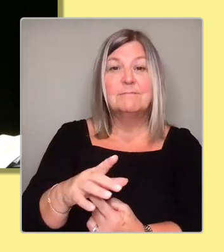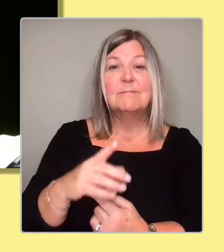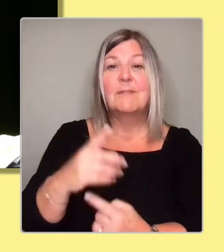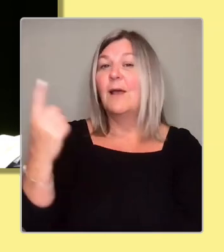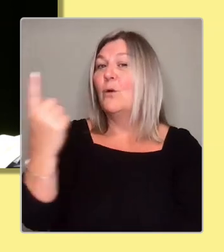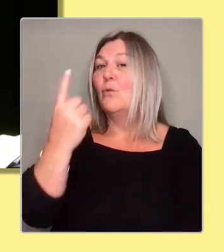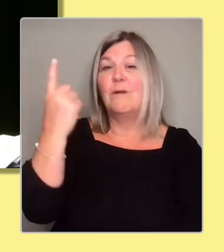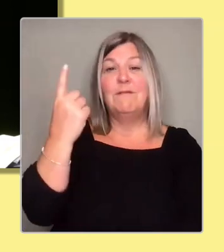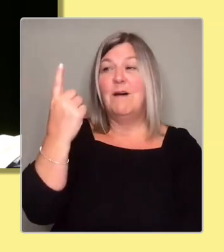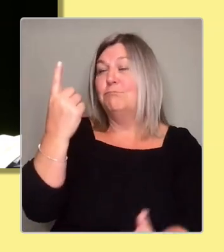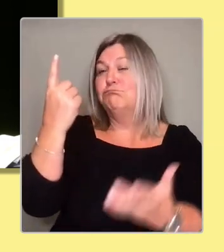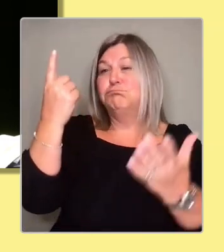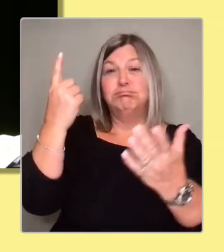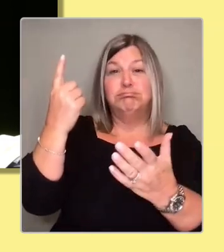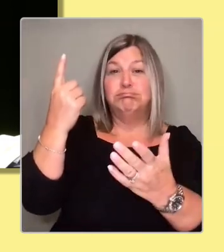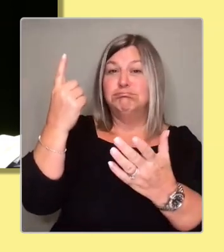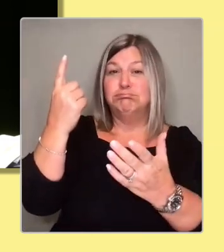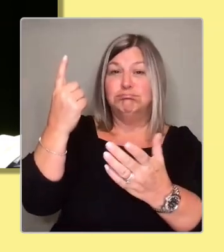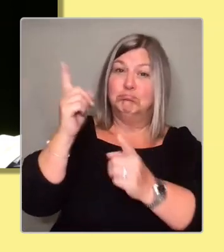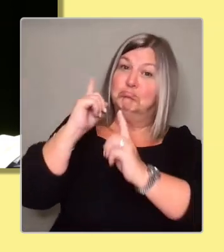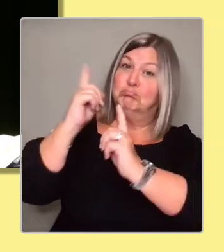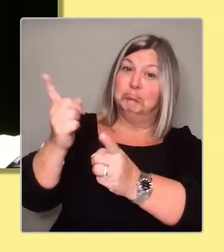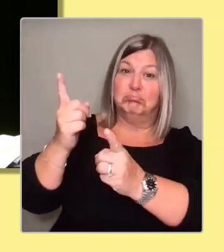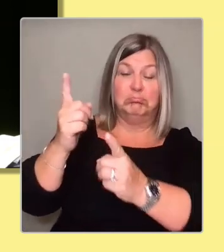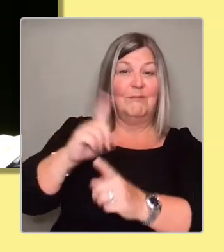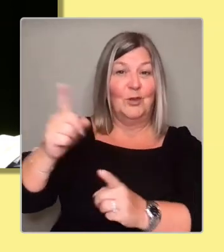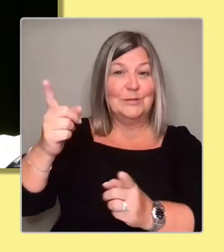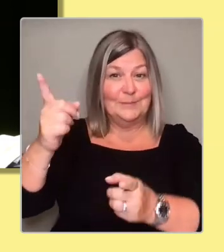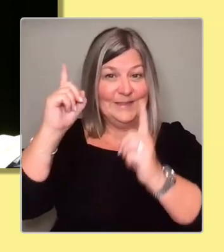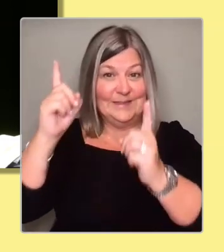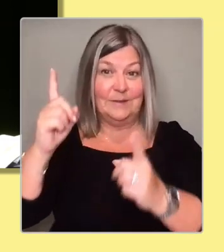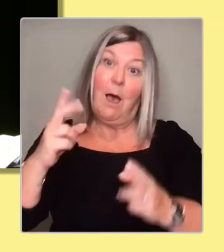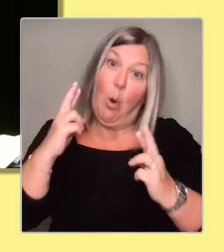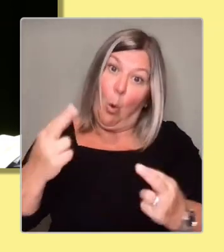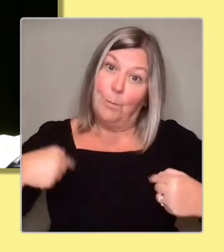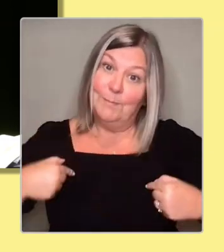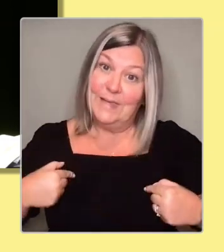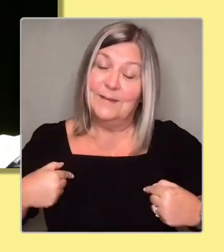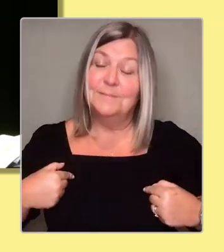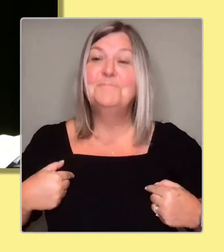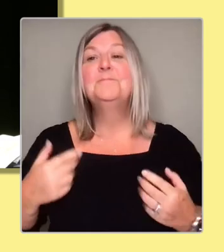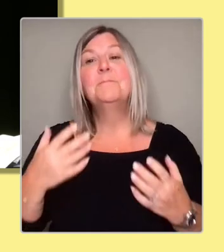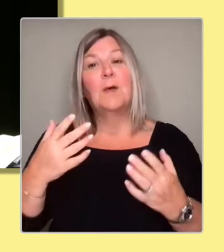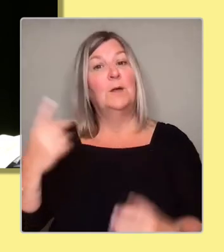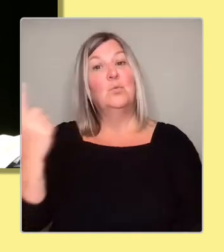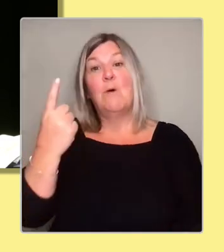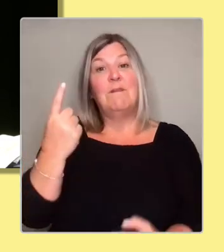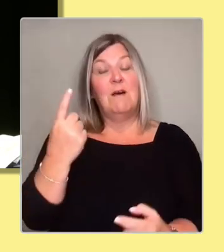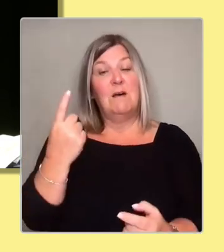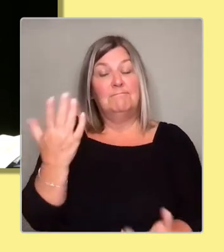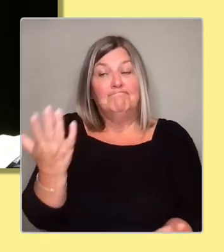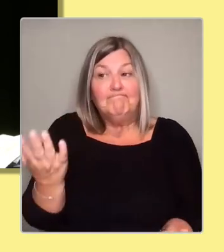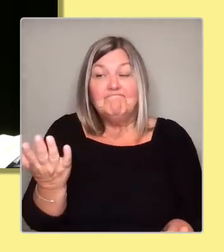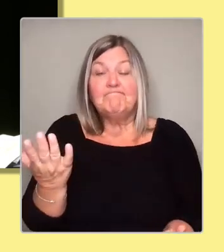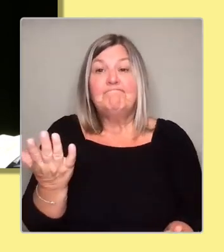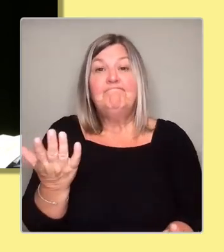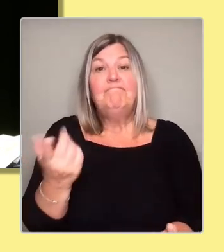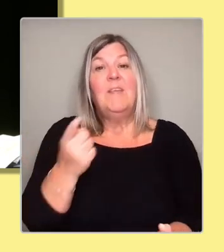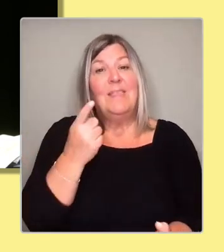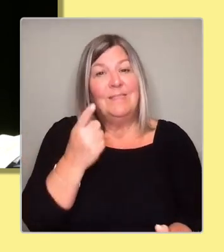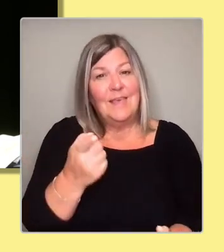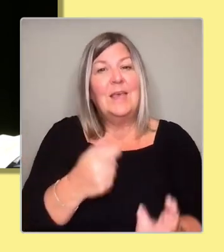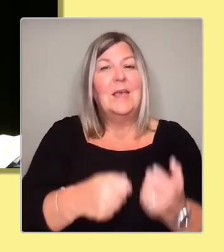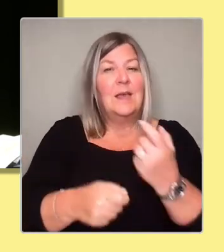I hope it's me, but whoever the next first minister is, that they are a unifier and